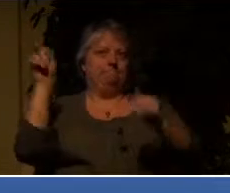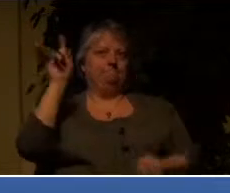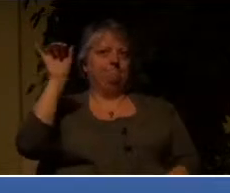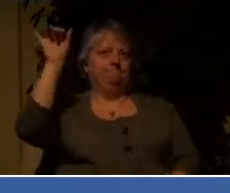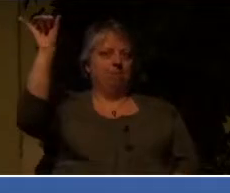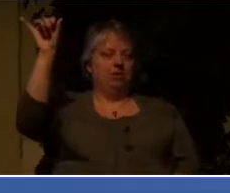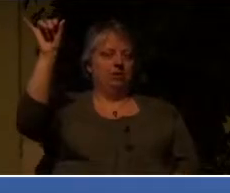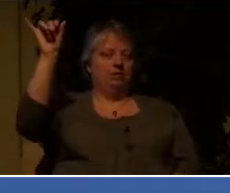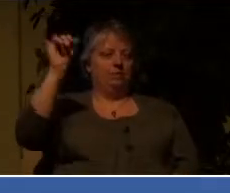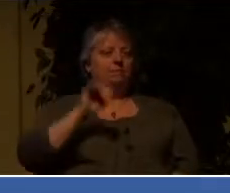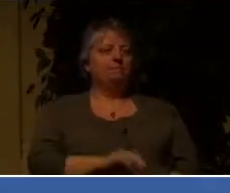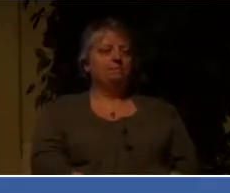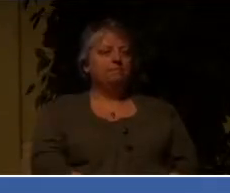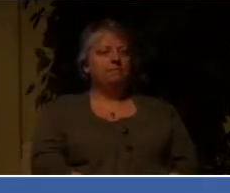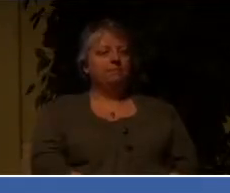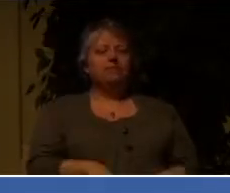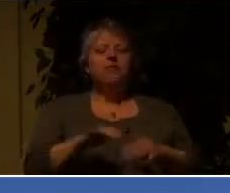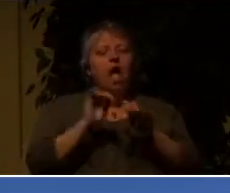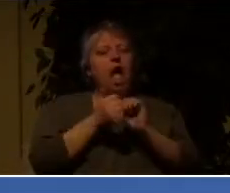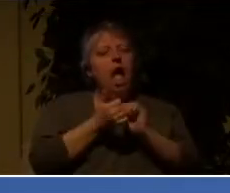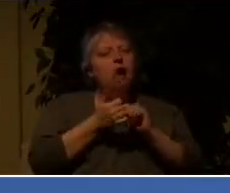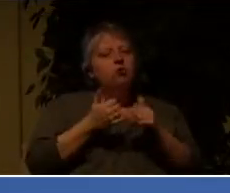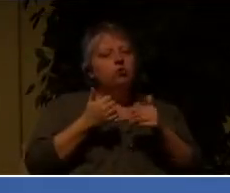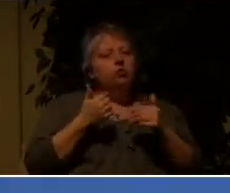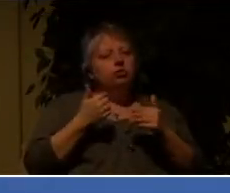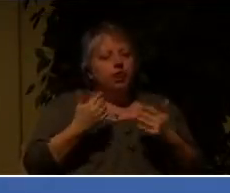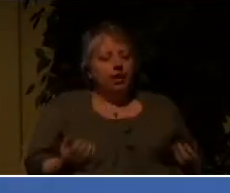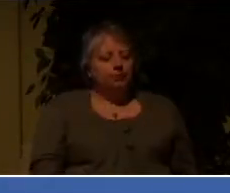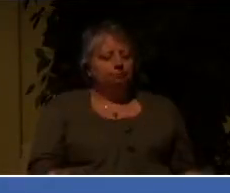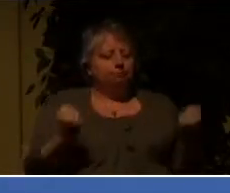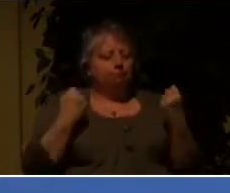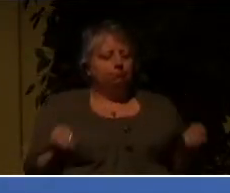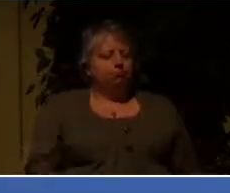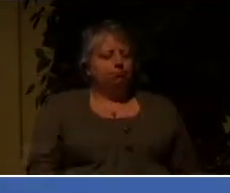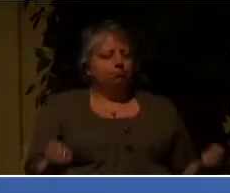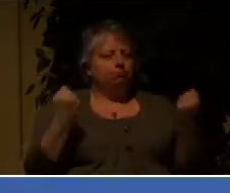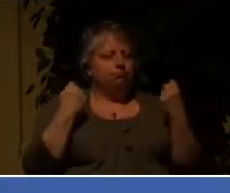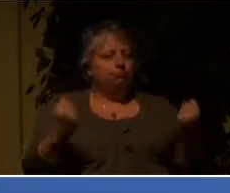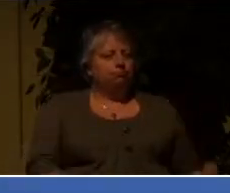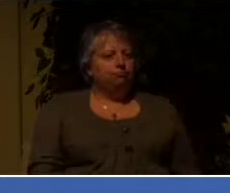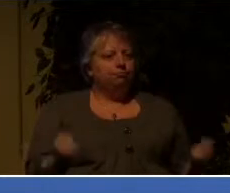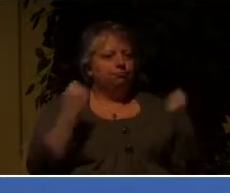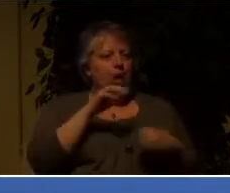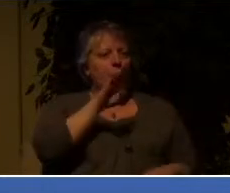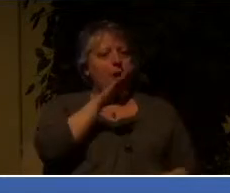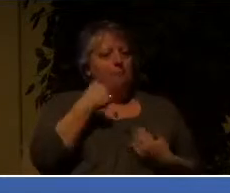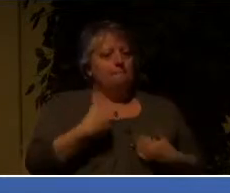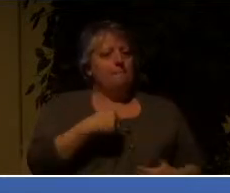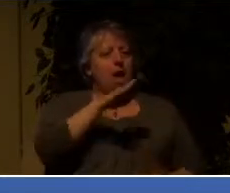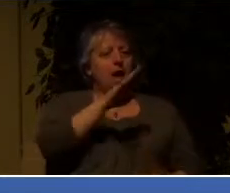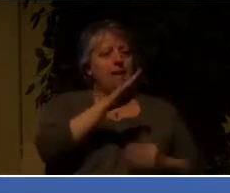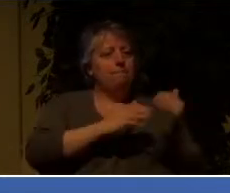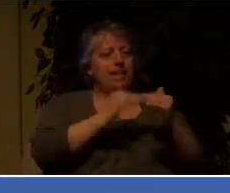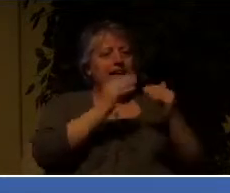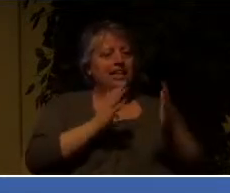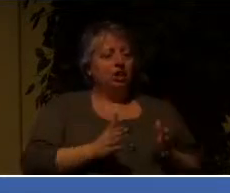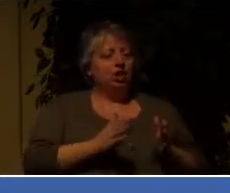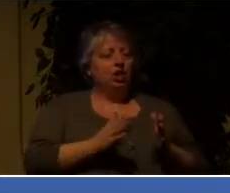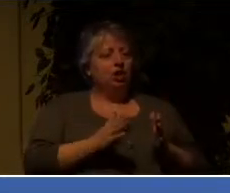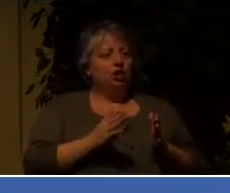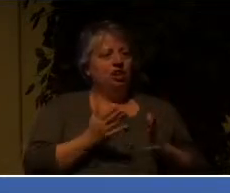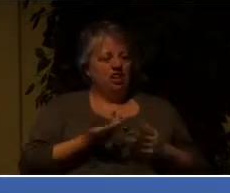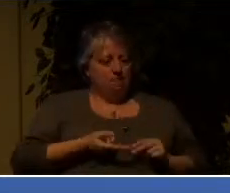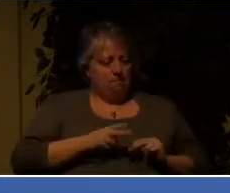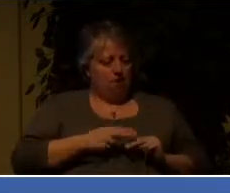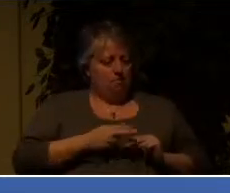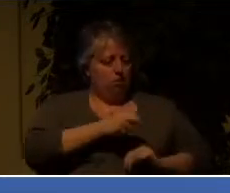How does a bodybuilder build muscles? By fighting against the resistance of the weights.